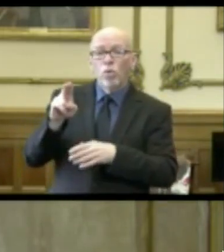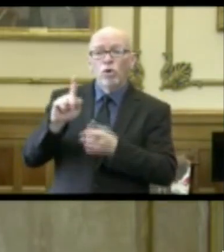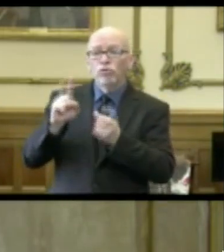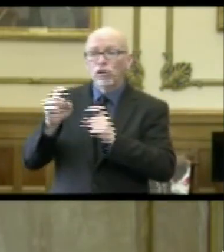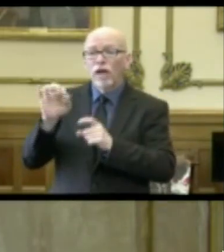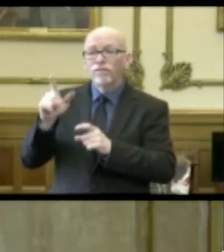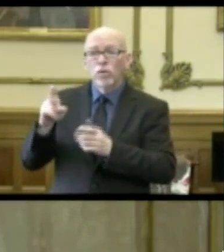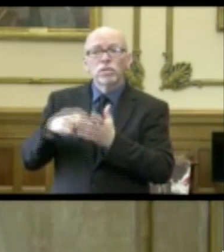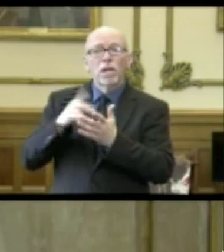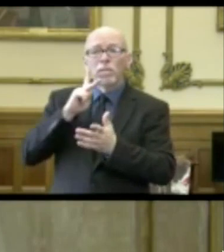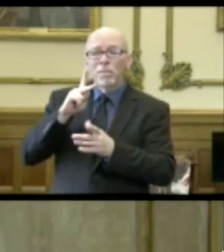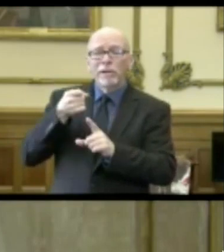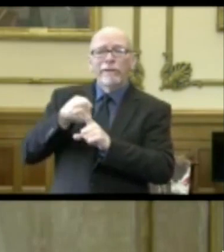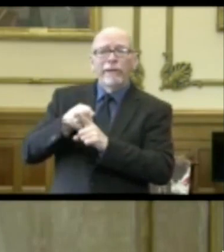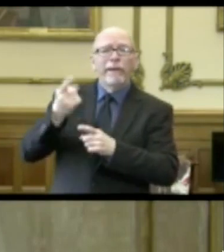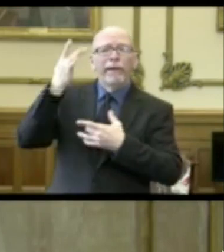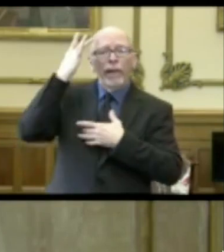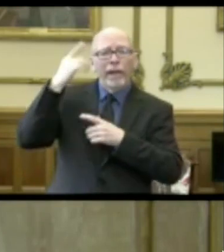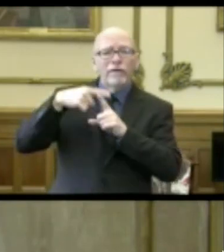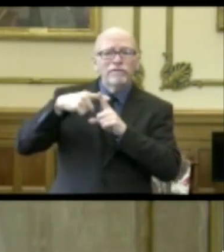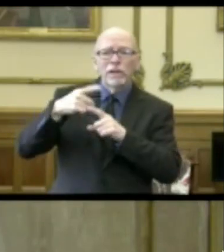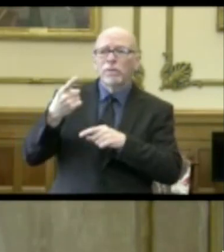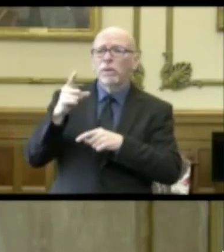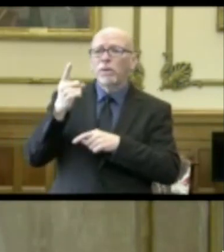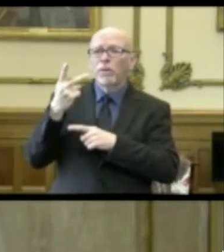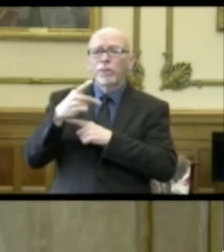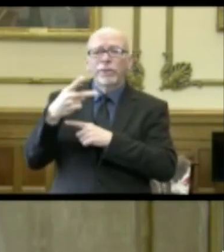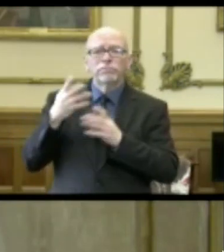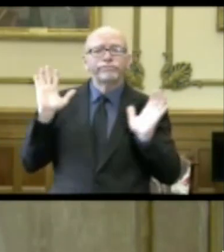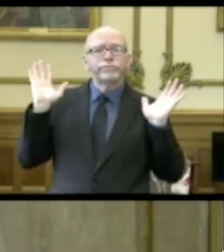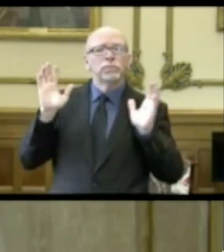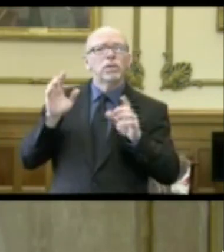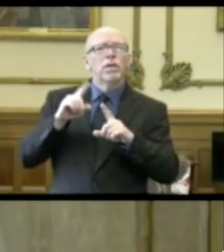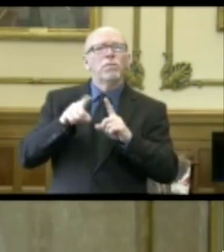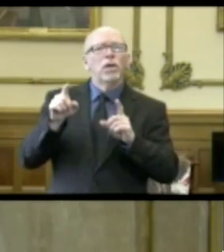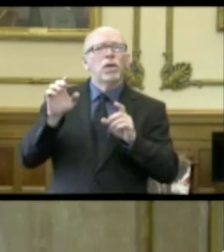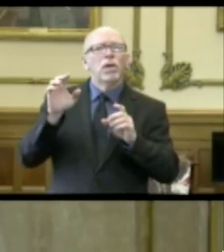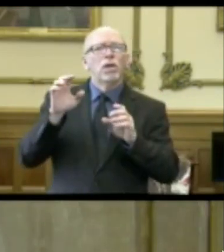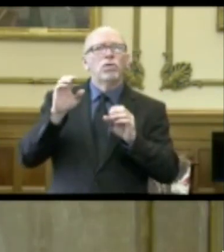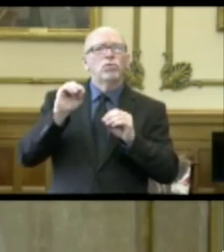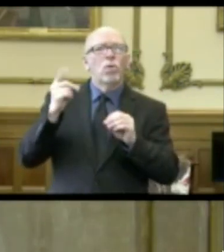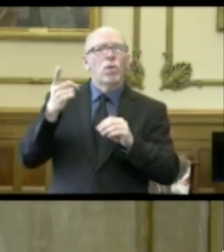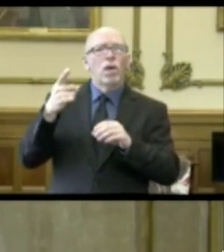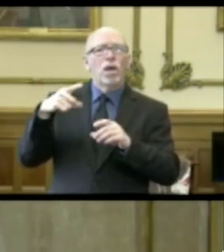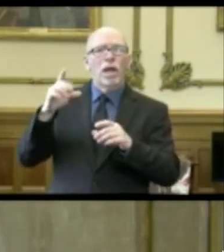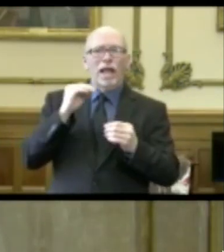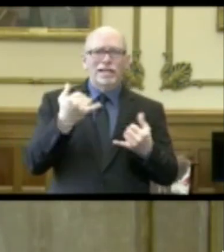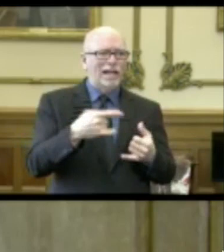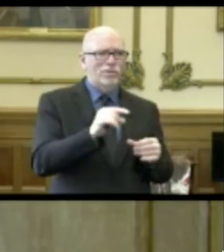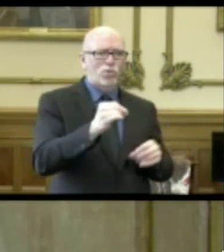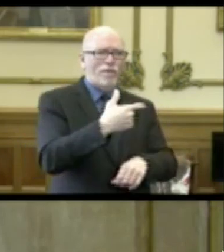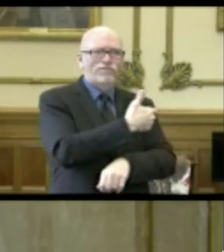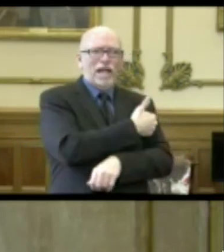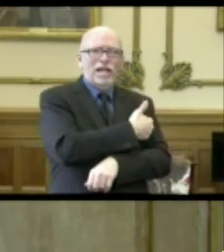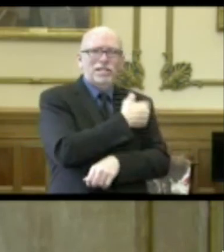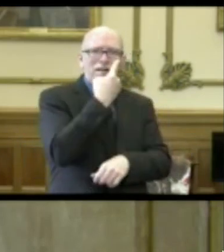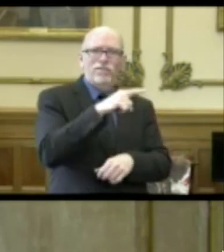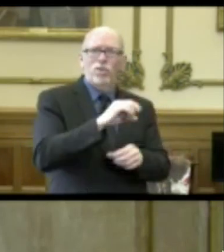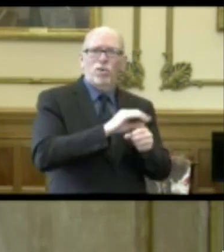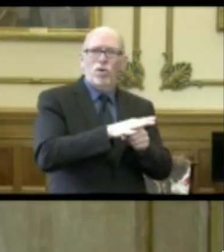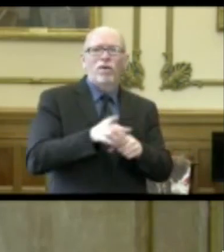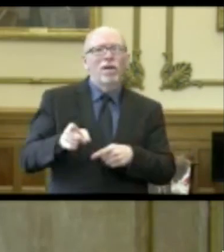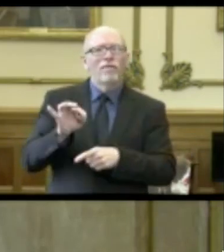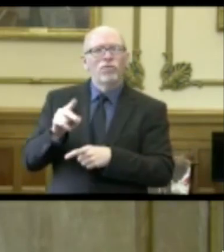a high temperature, have to stay home. And also, there was no one that had been vaccinated against this. So even